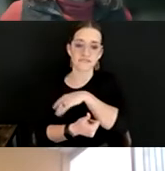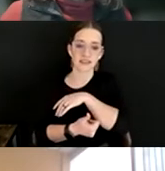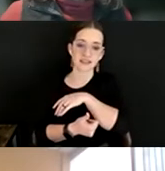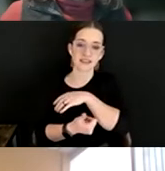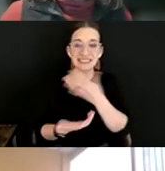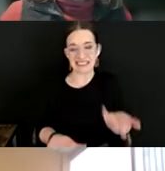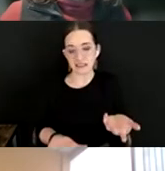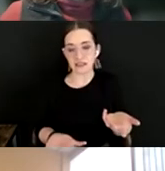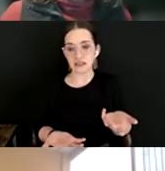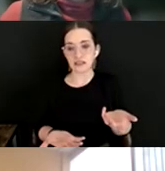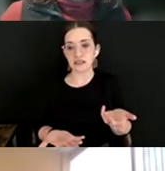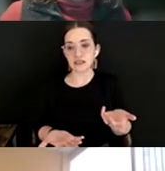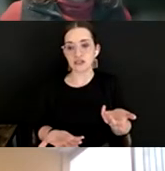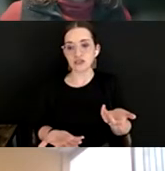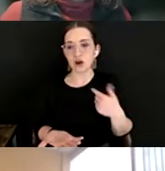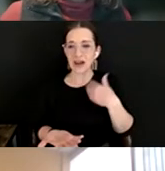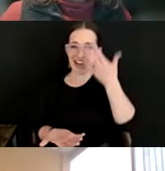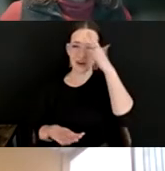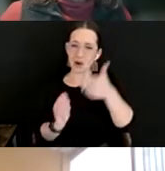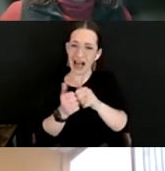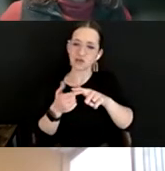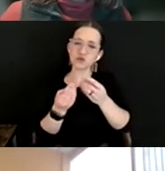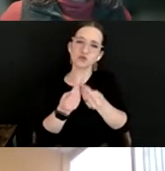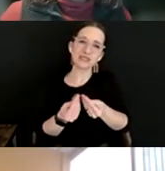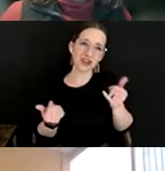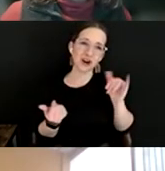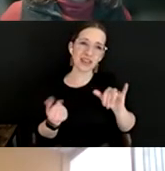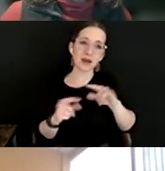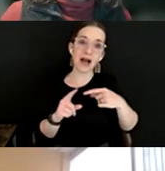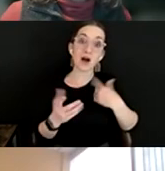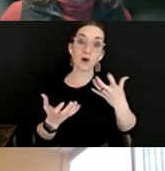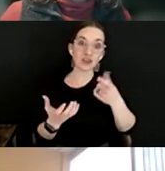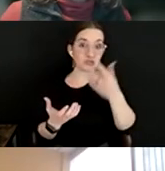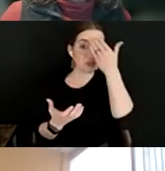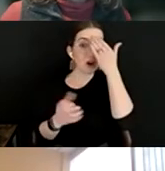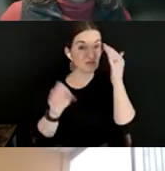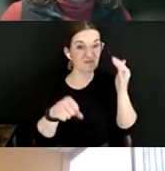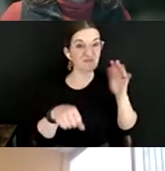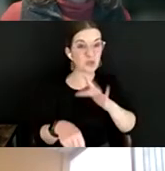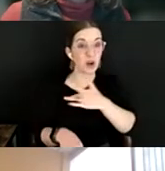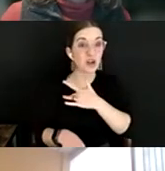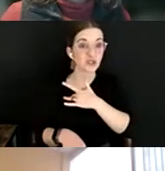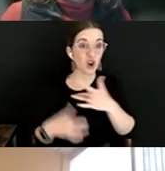So I don't know how to resolve that, but I want you to know that your concern is shared.